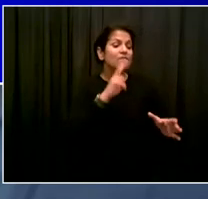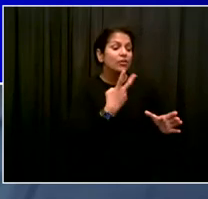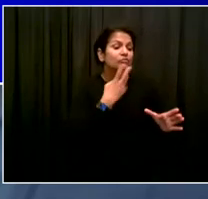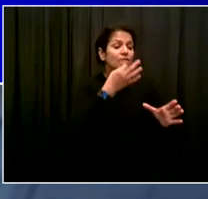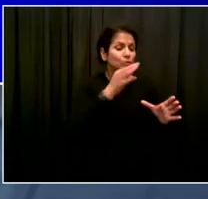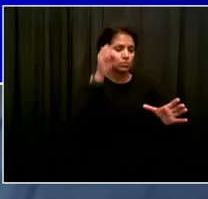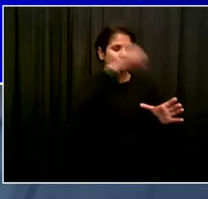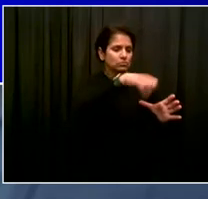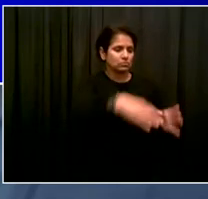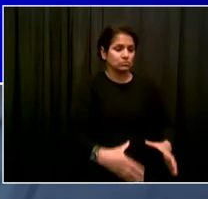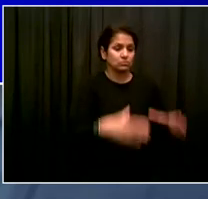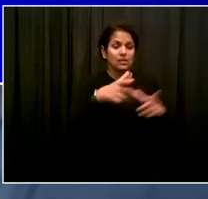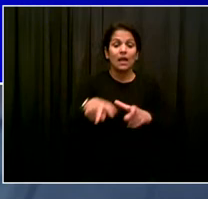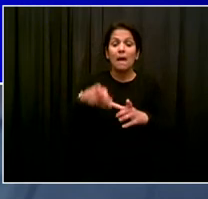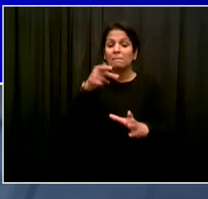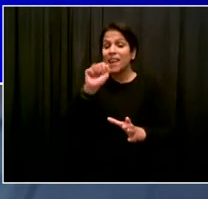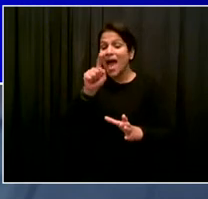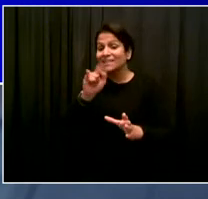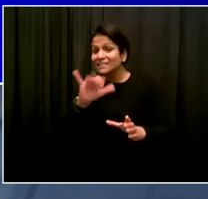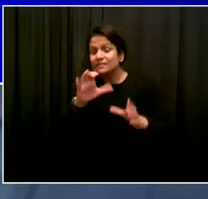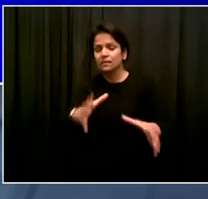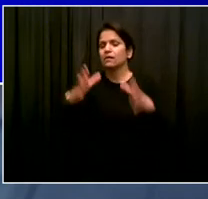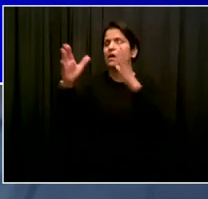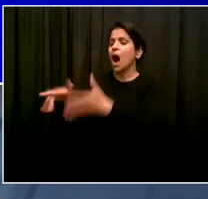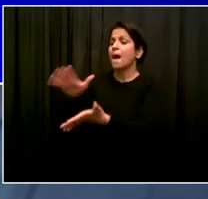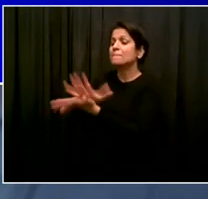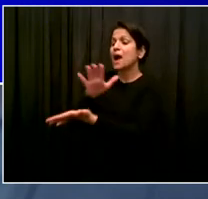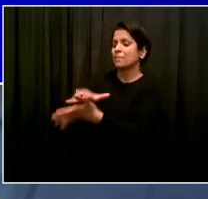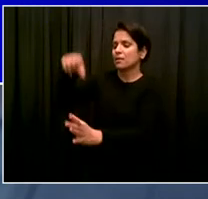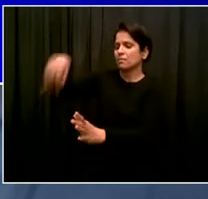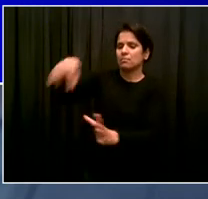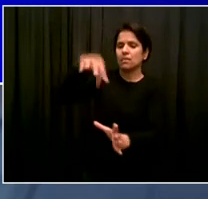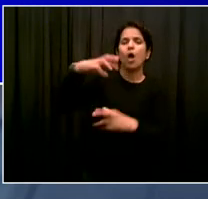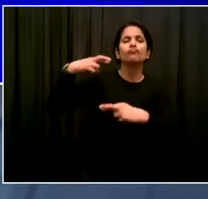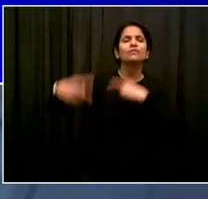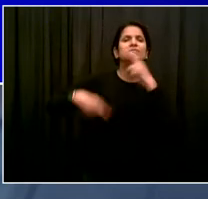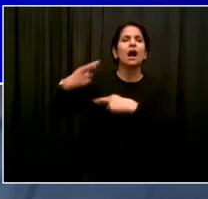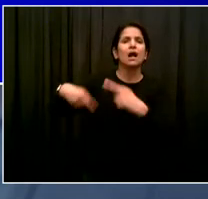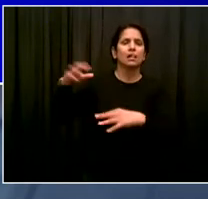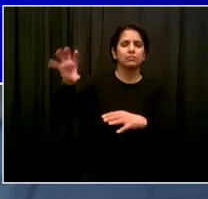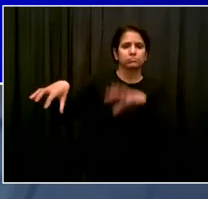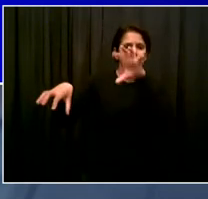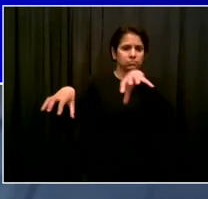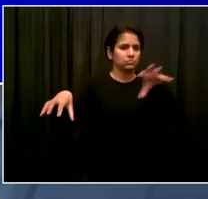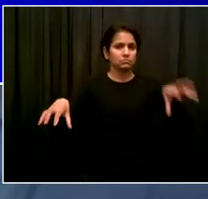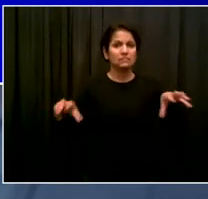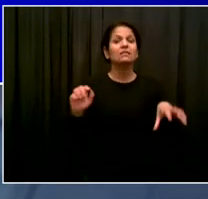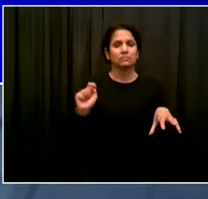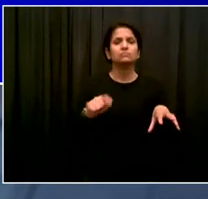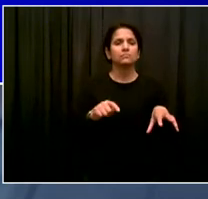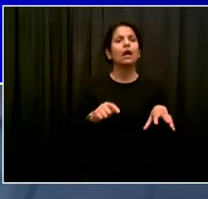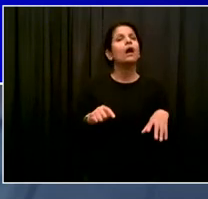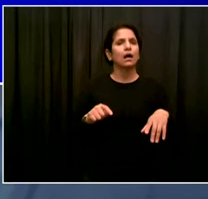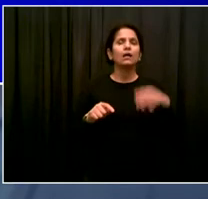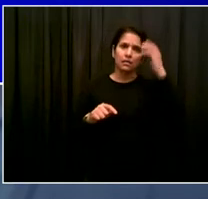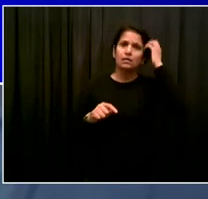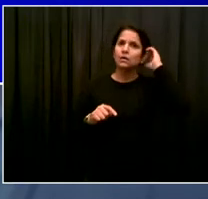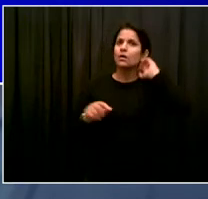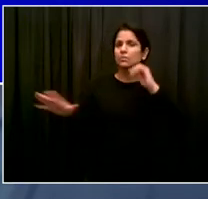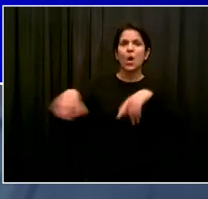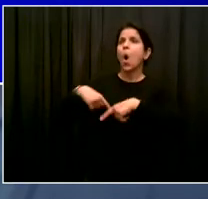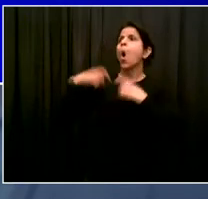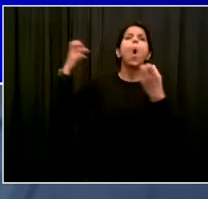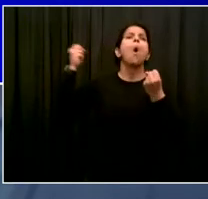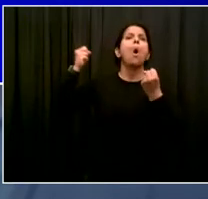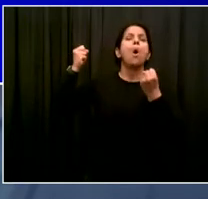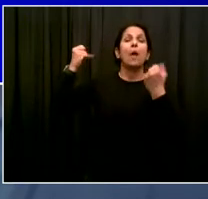in the communities that previously had curbside composting. Collection services will begin in October. We're encouraging buildings to